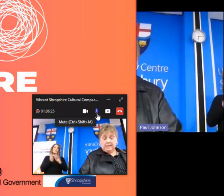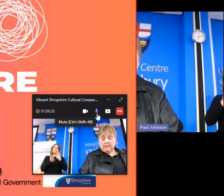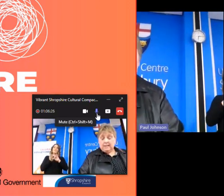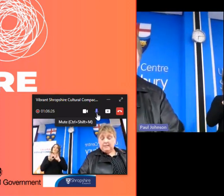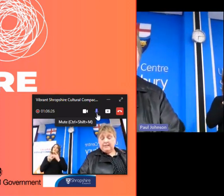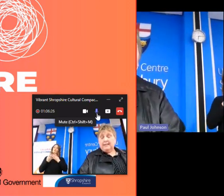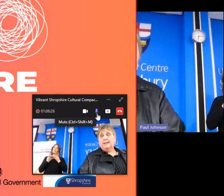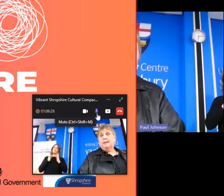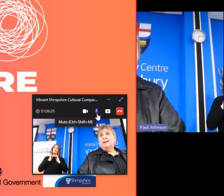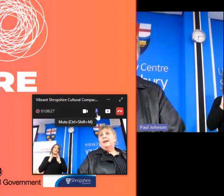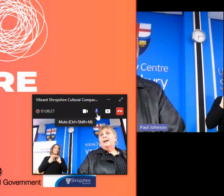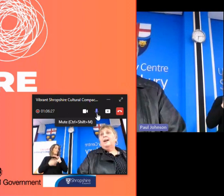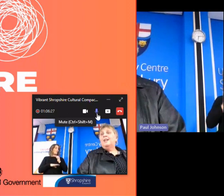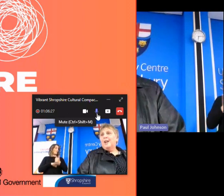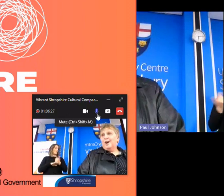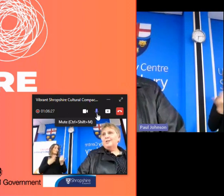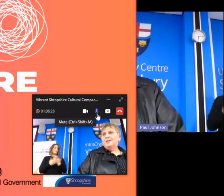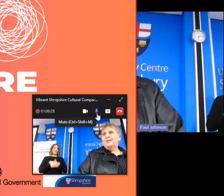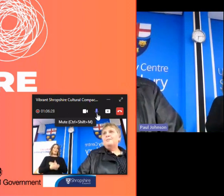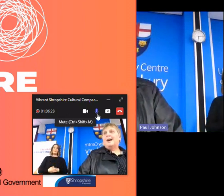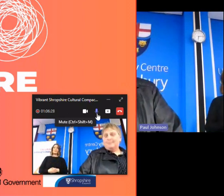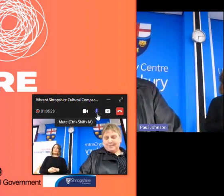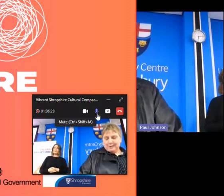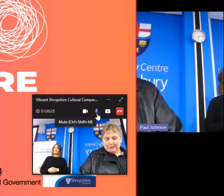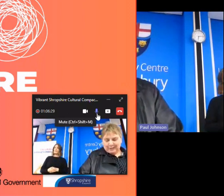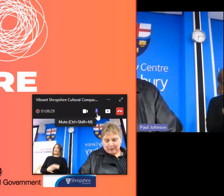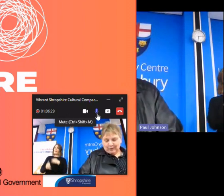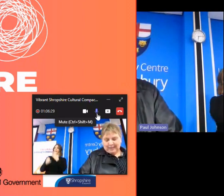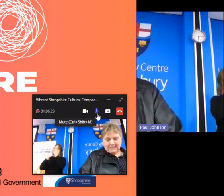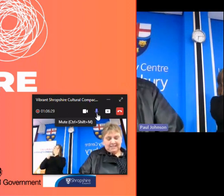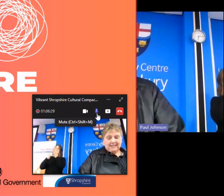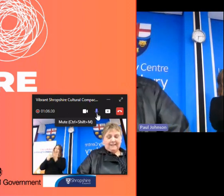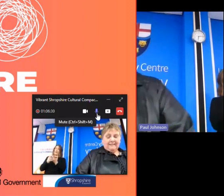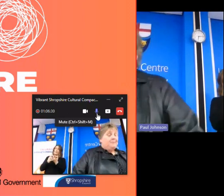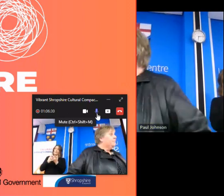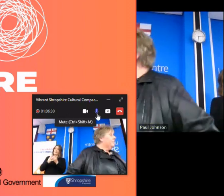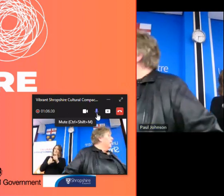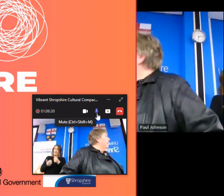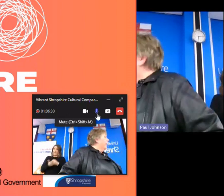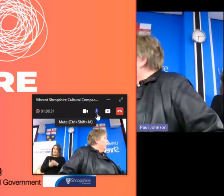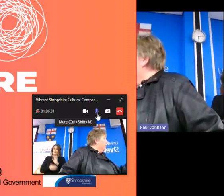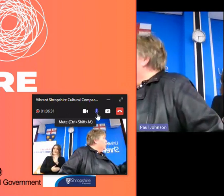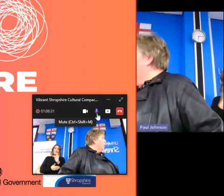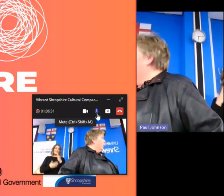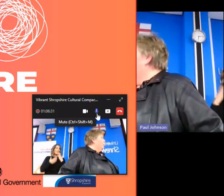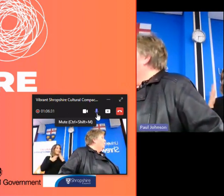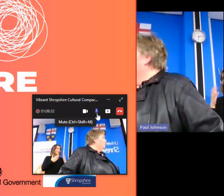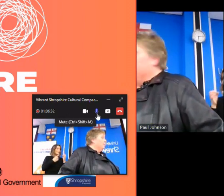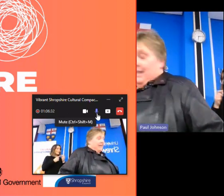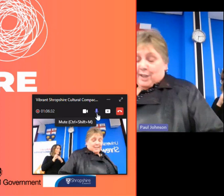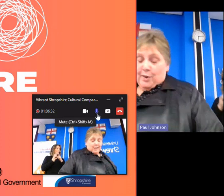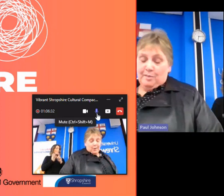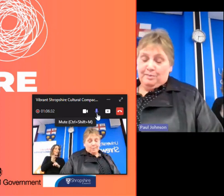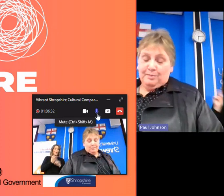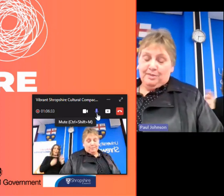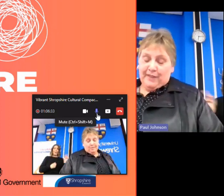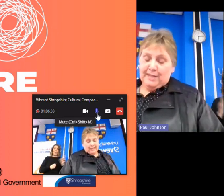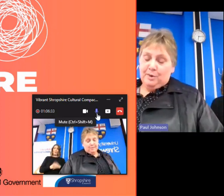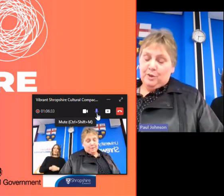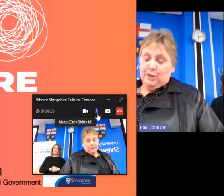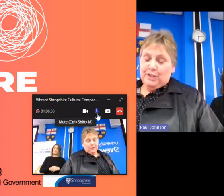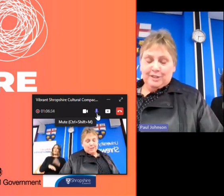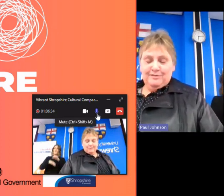for hosting tonight's event and last but absolutely not least thank you to paul so